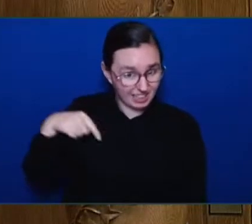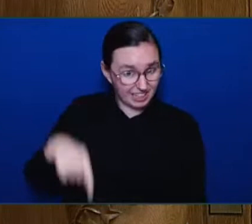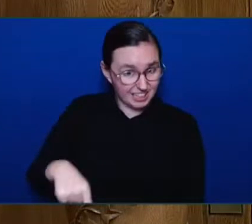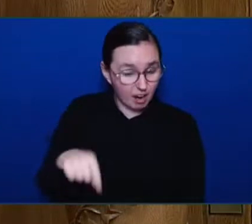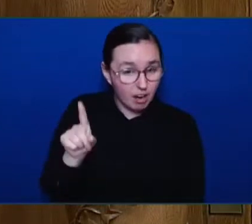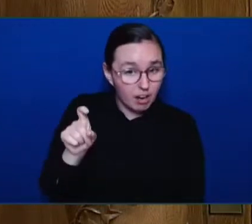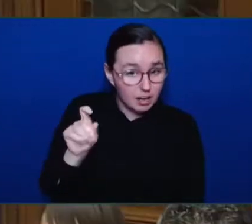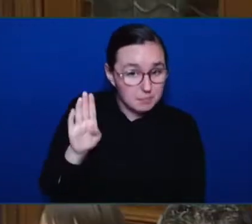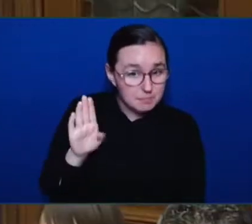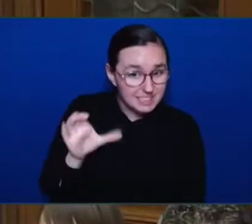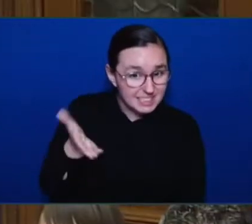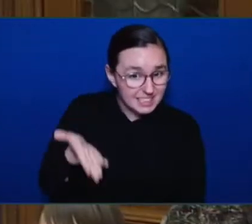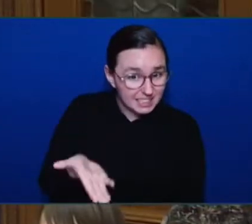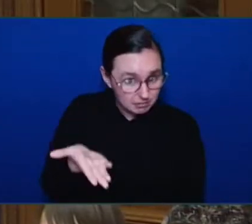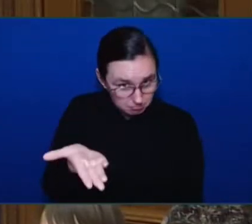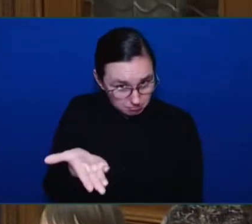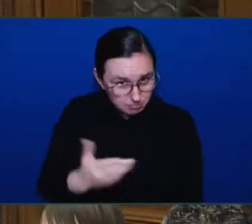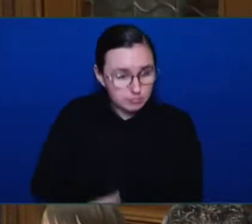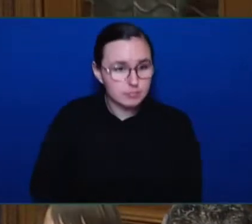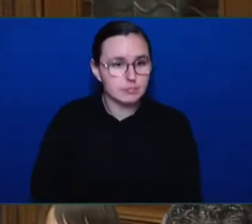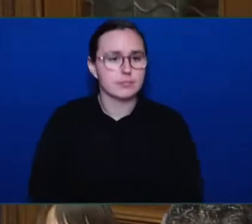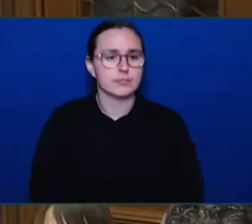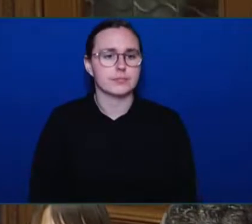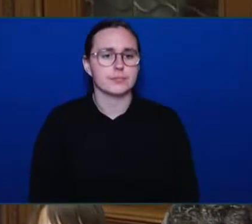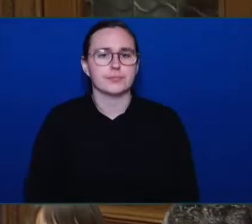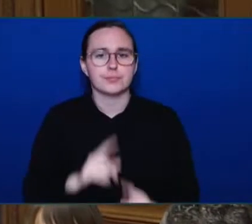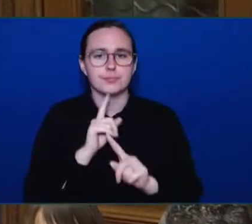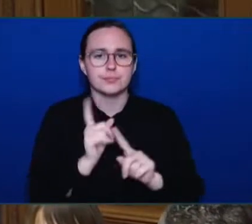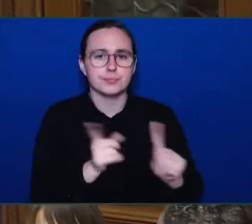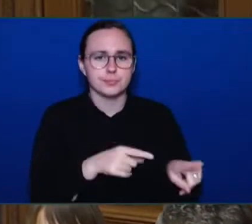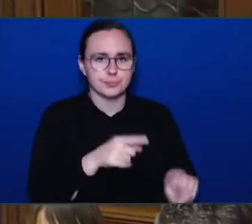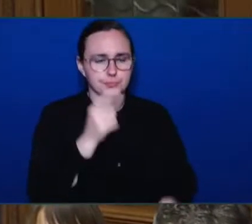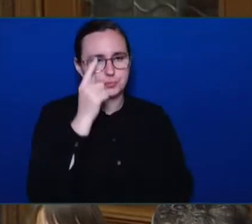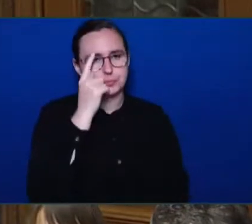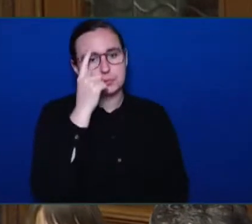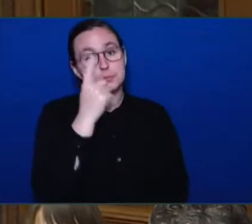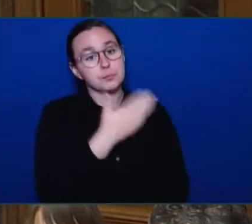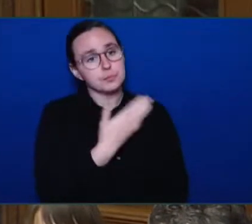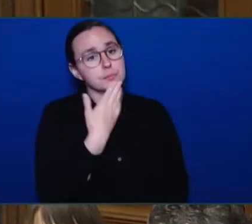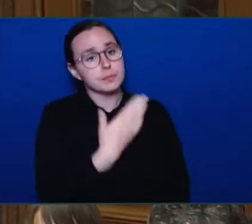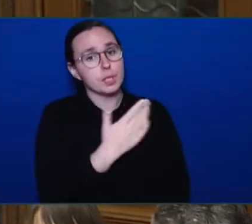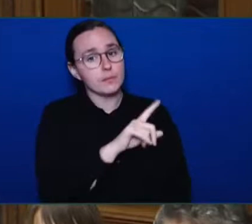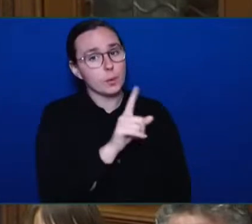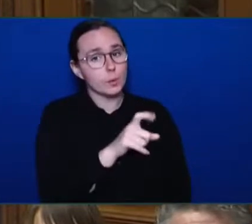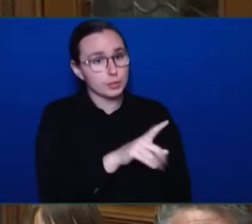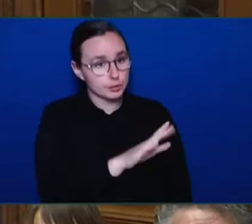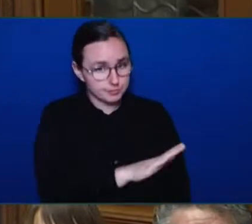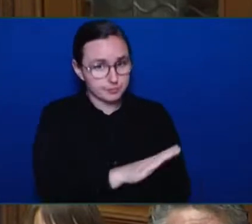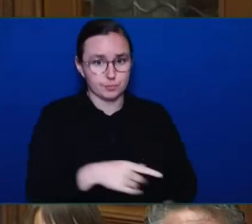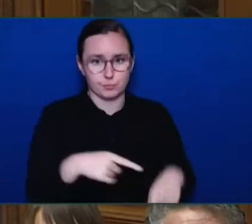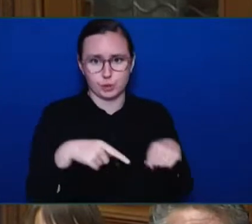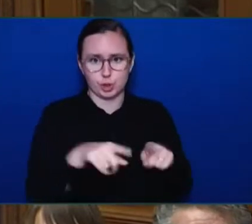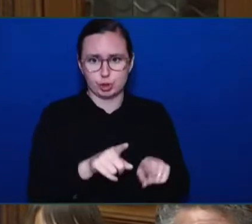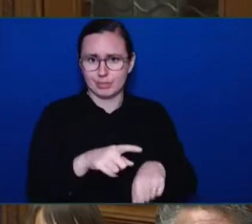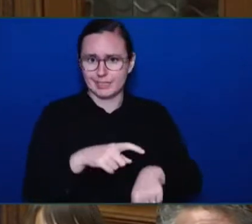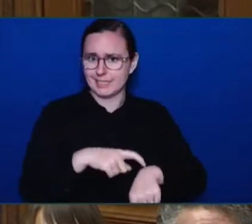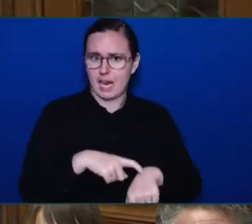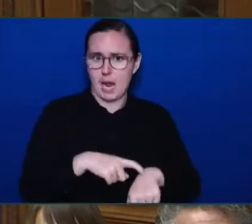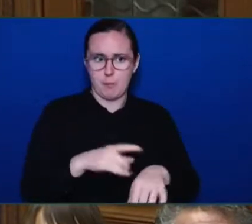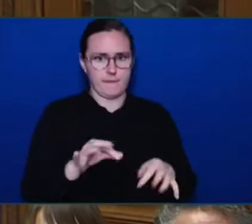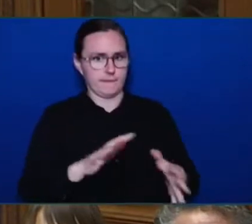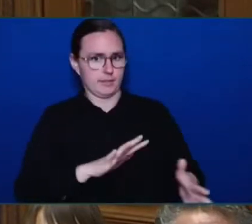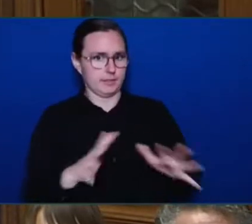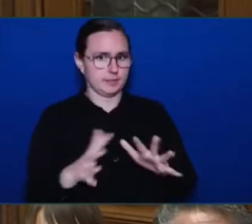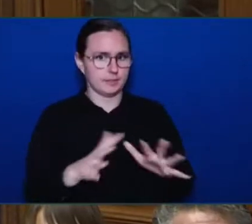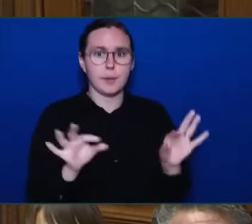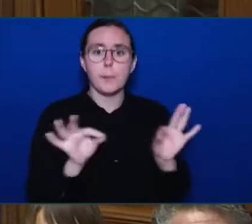Thank you very much. In this very turbulent time when energy security is vital around the world, and yet our climate